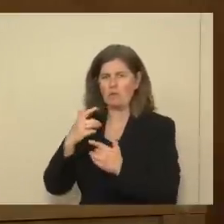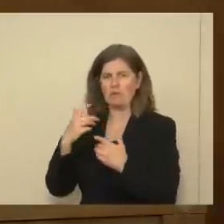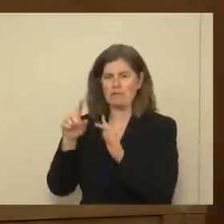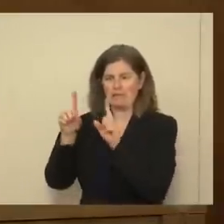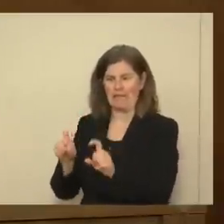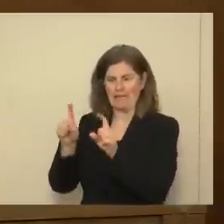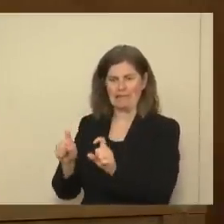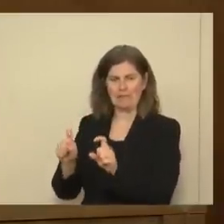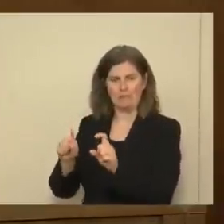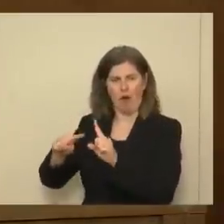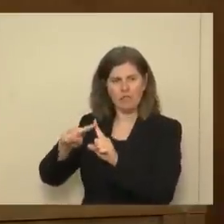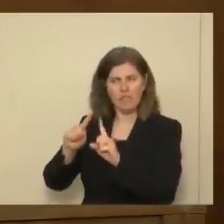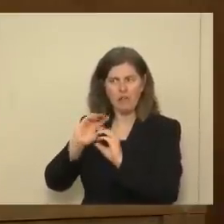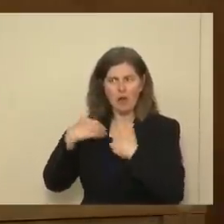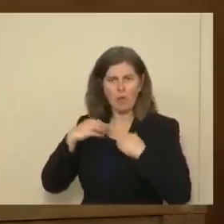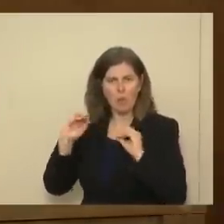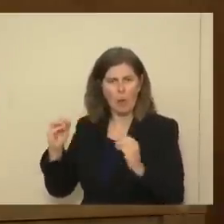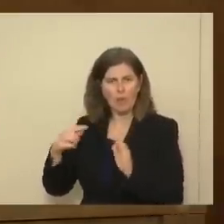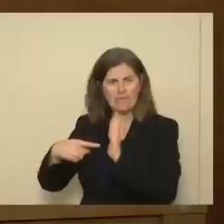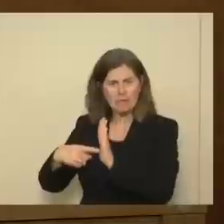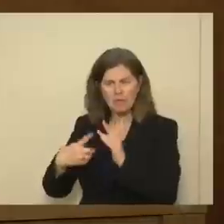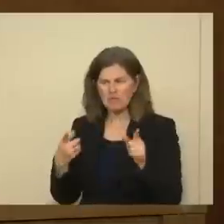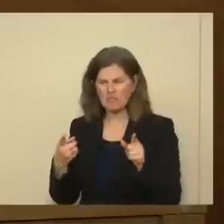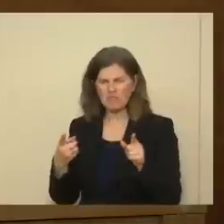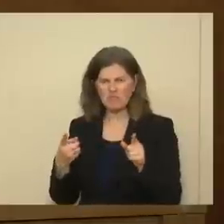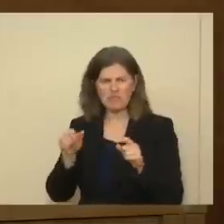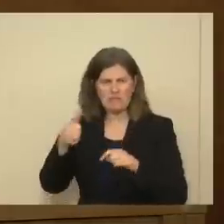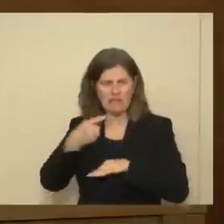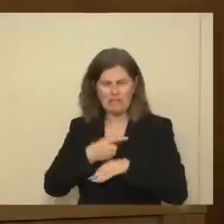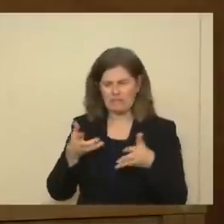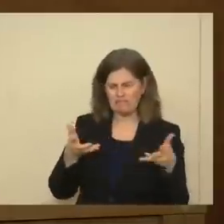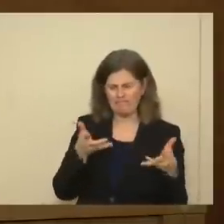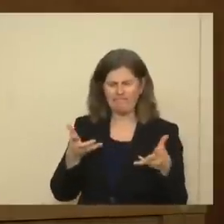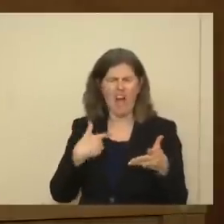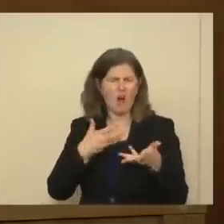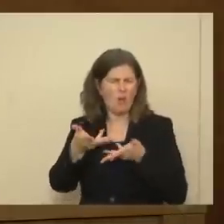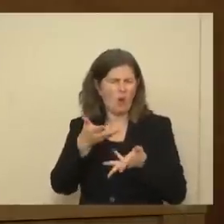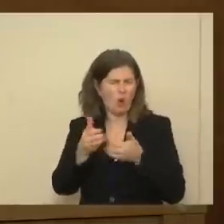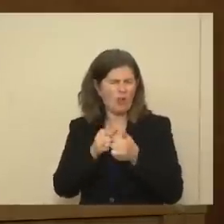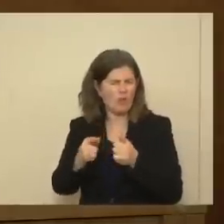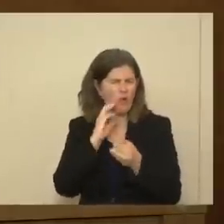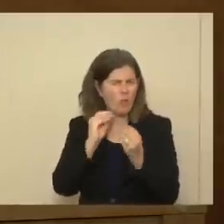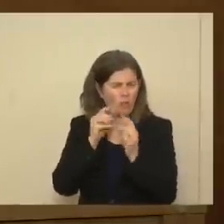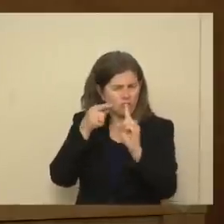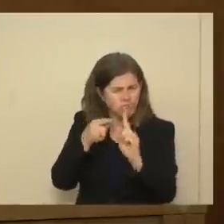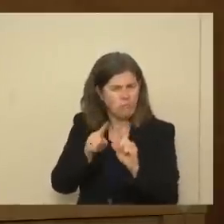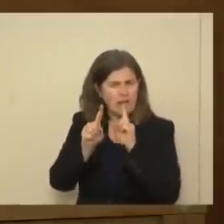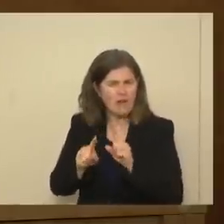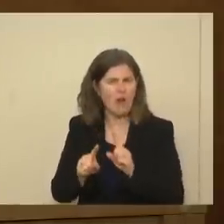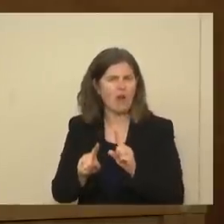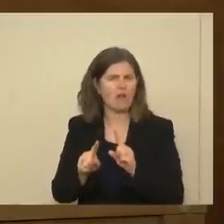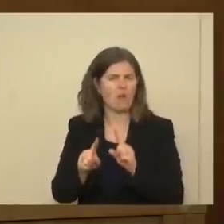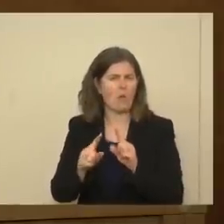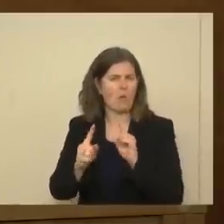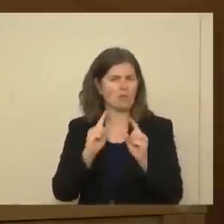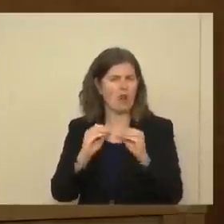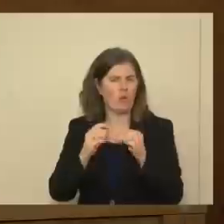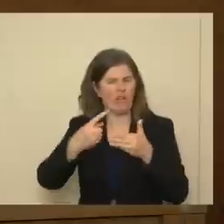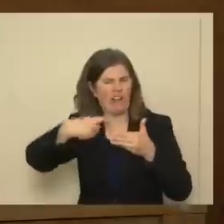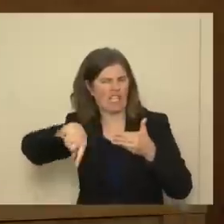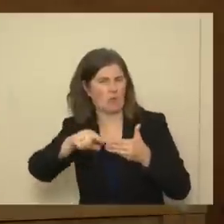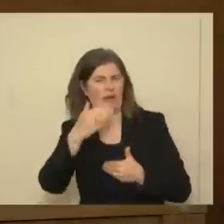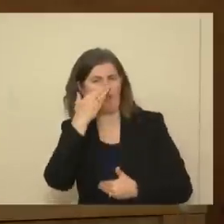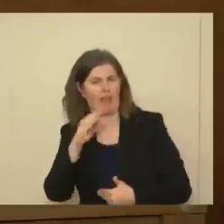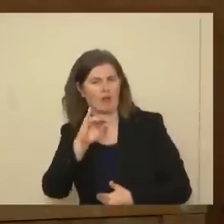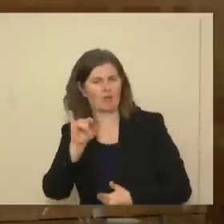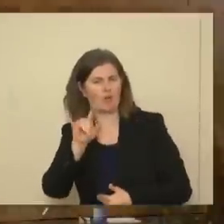recovery. And so we'll work with you to get more specific answers and talk later this week or early next week. Julia,